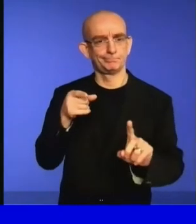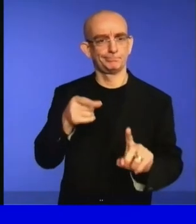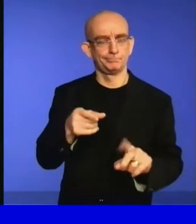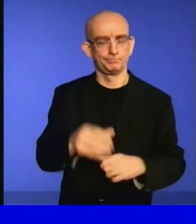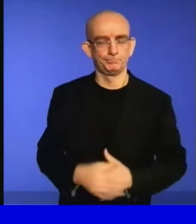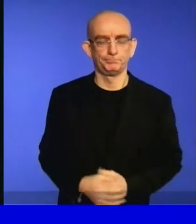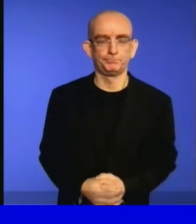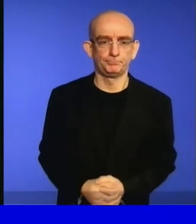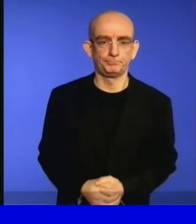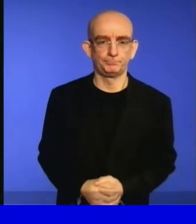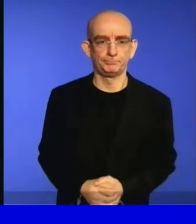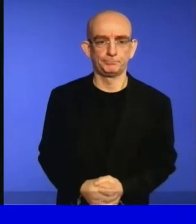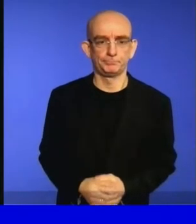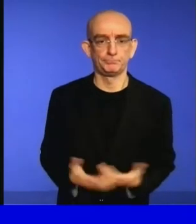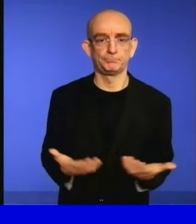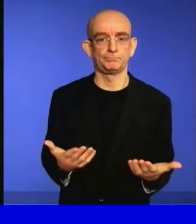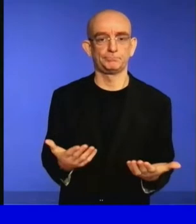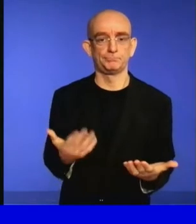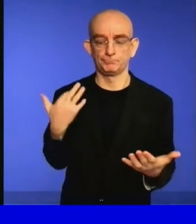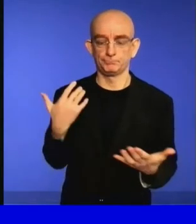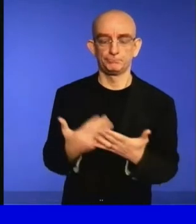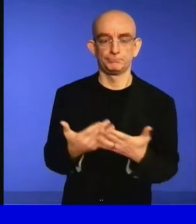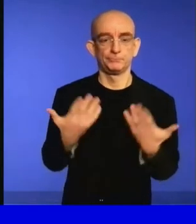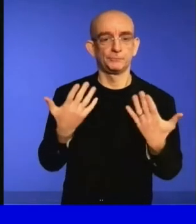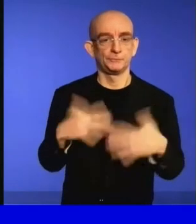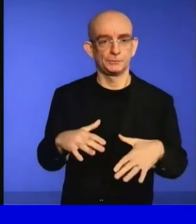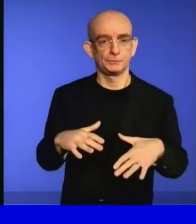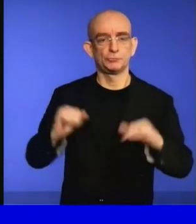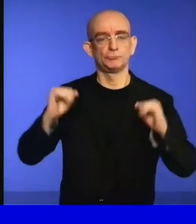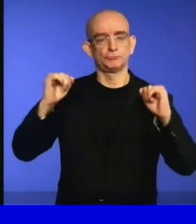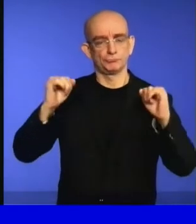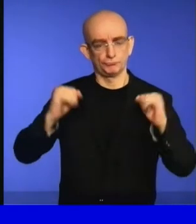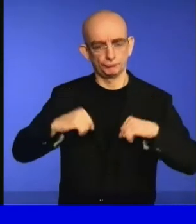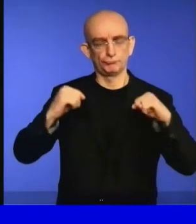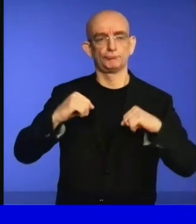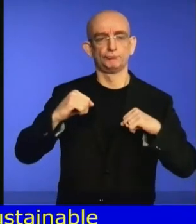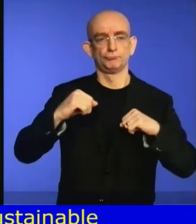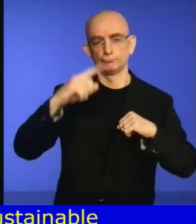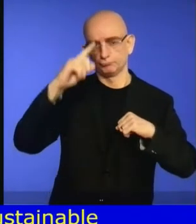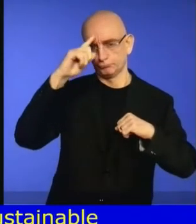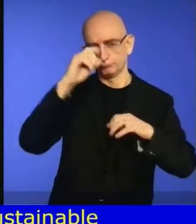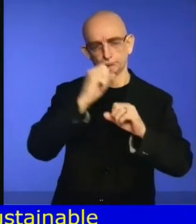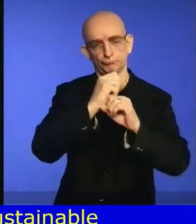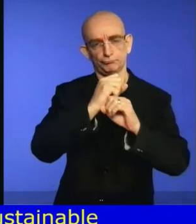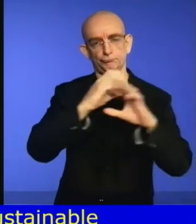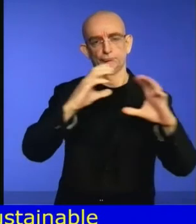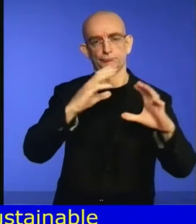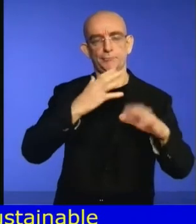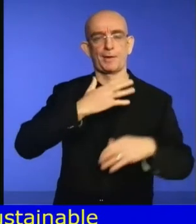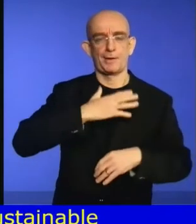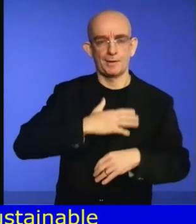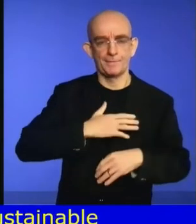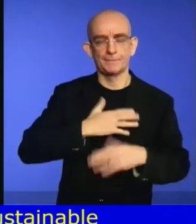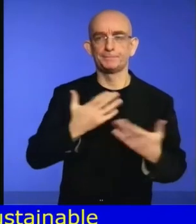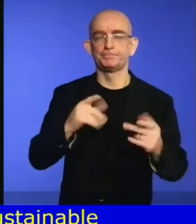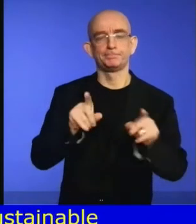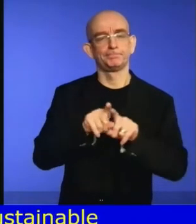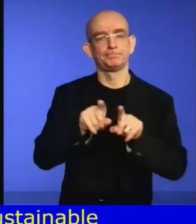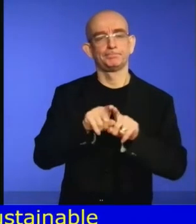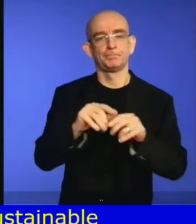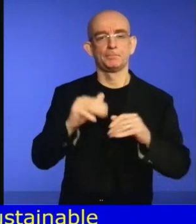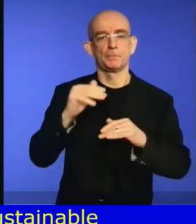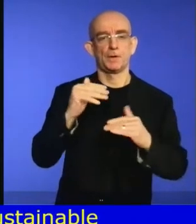equitable and equal world. A world where a person with disability can rely on